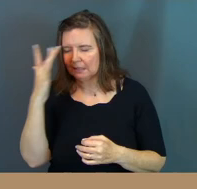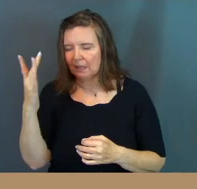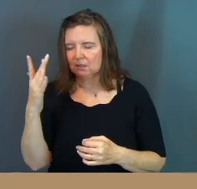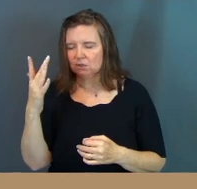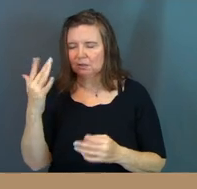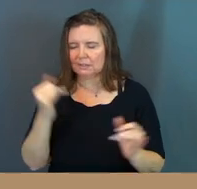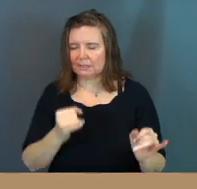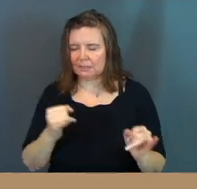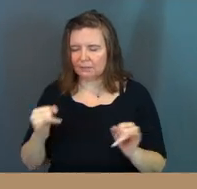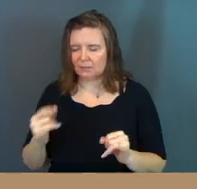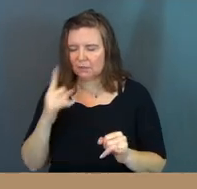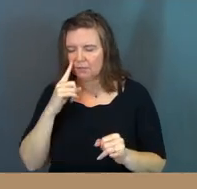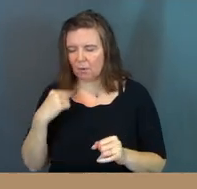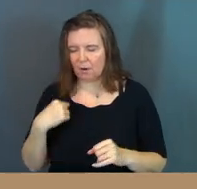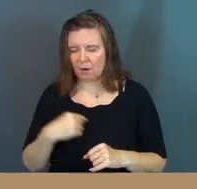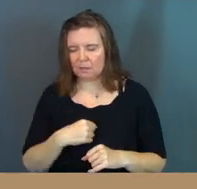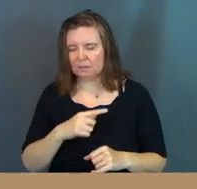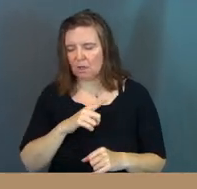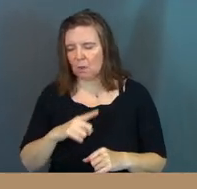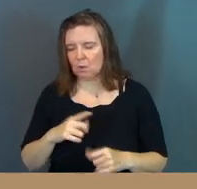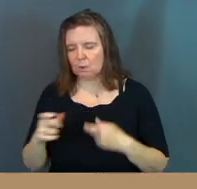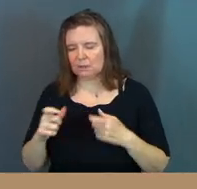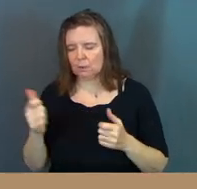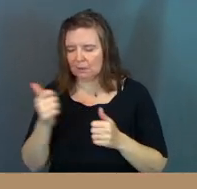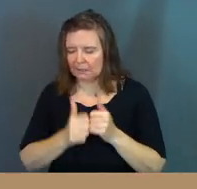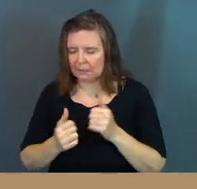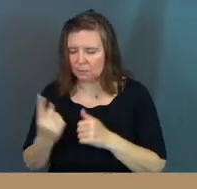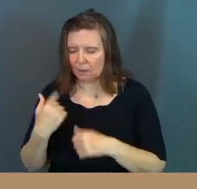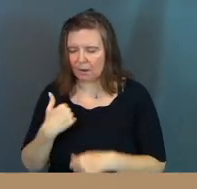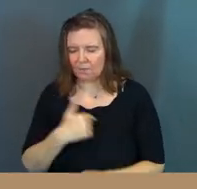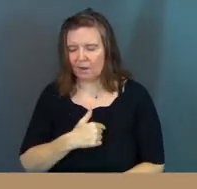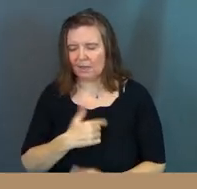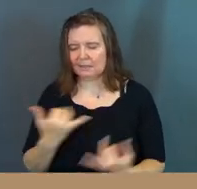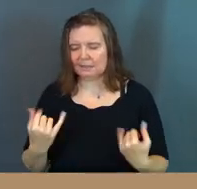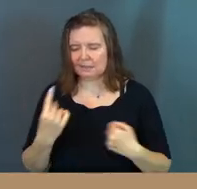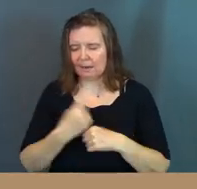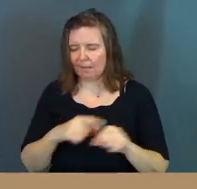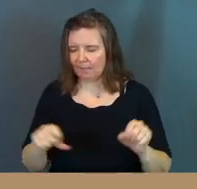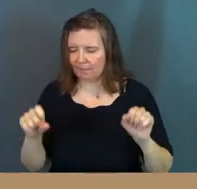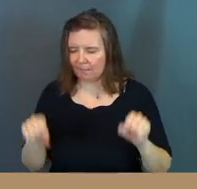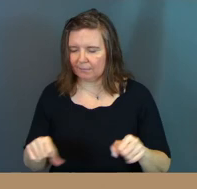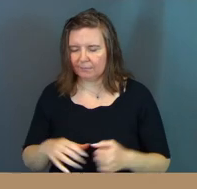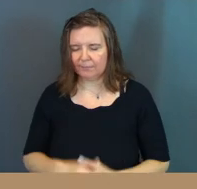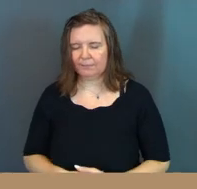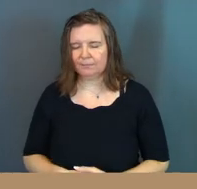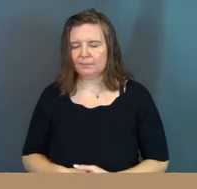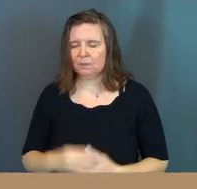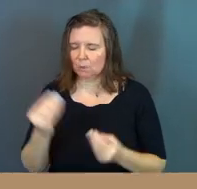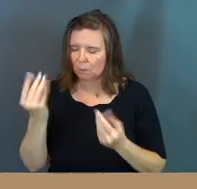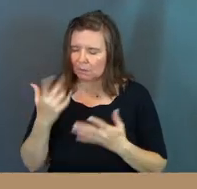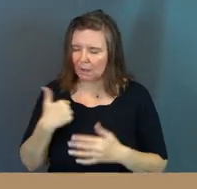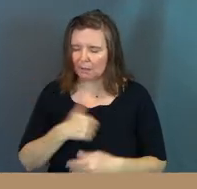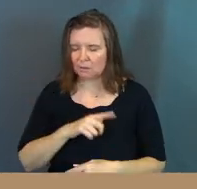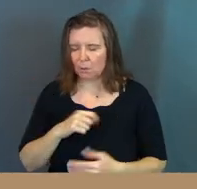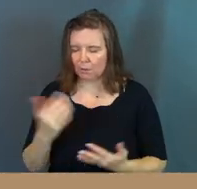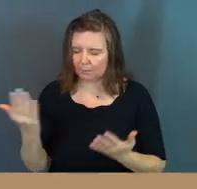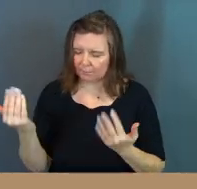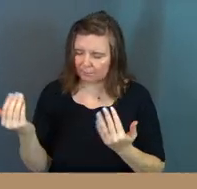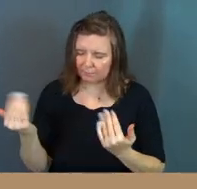and individual for us. And, Lord, you can deal with each one of us today. So tell us, Lord.